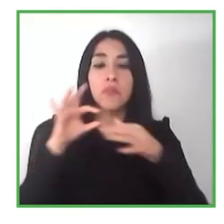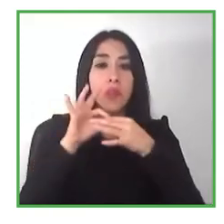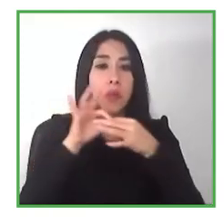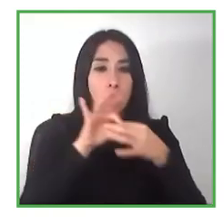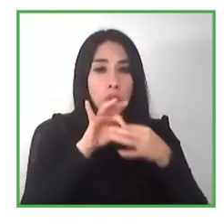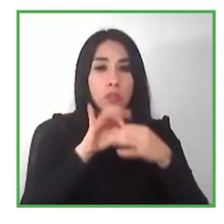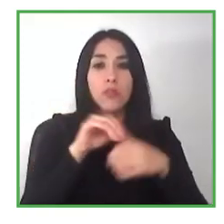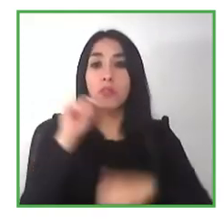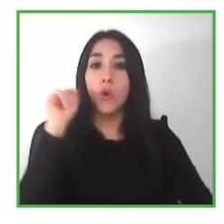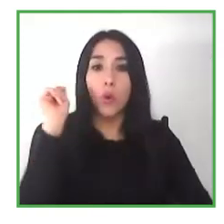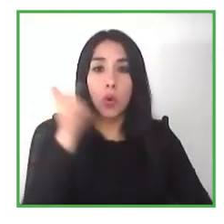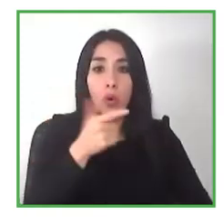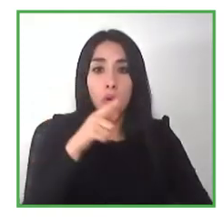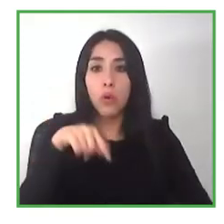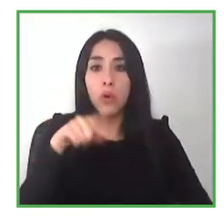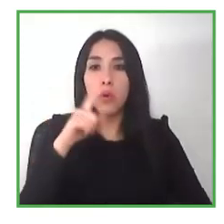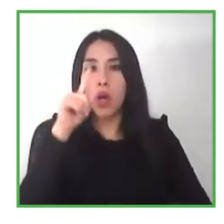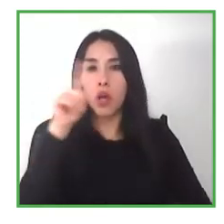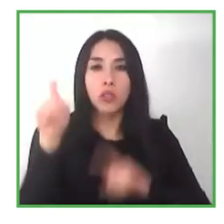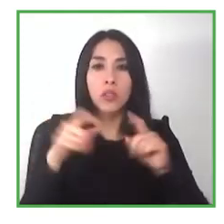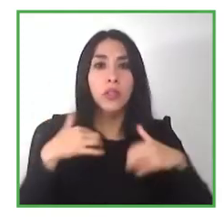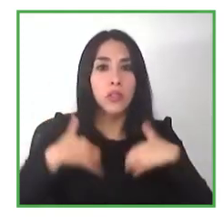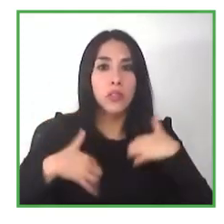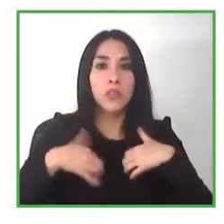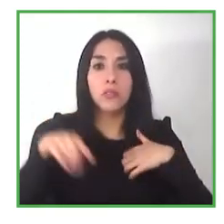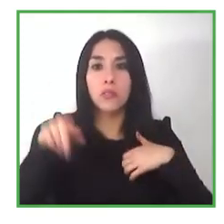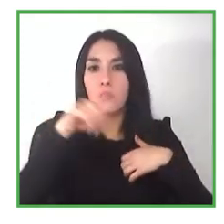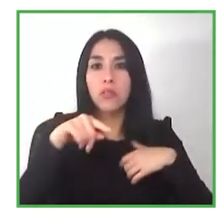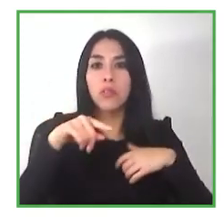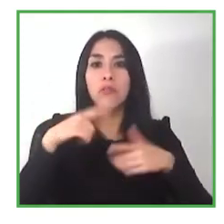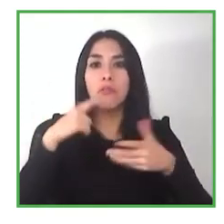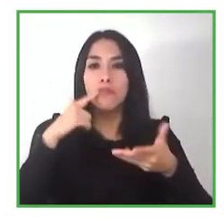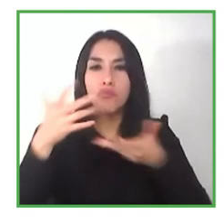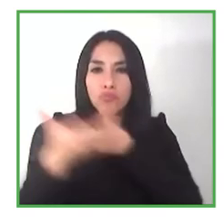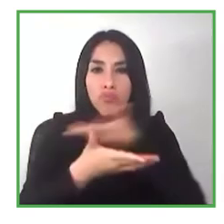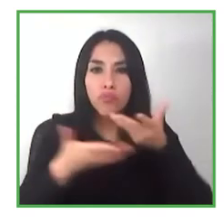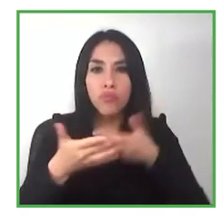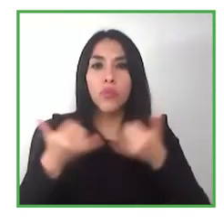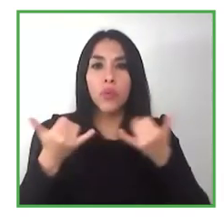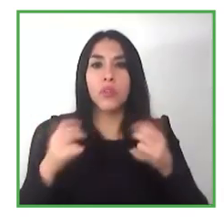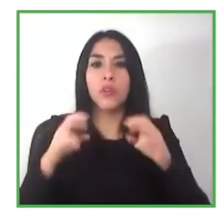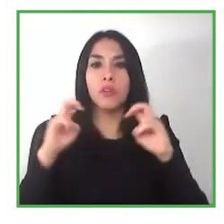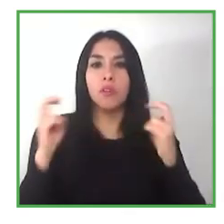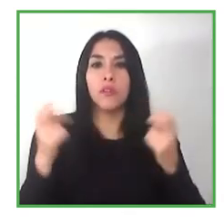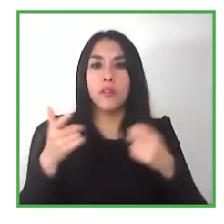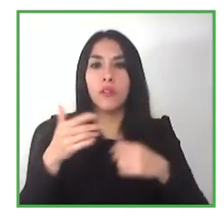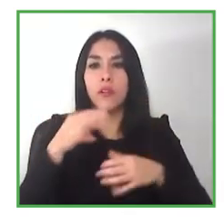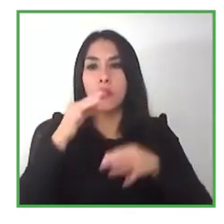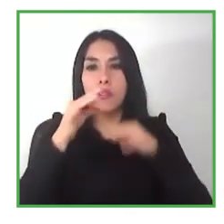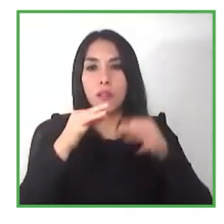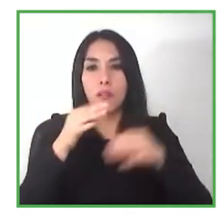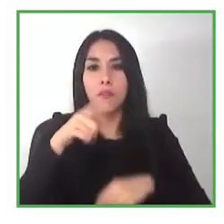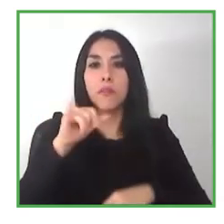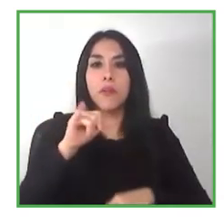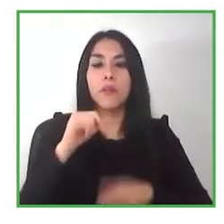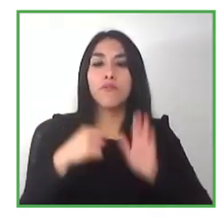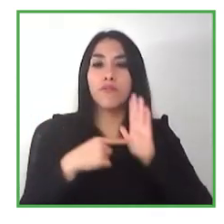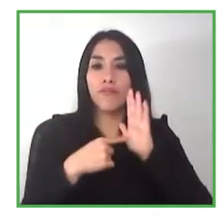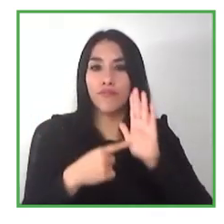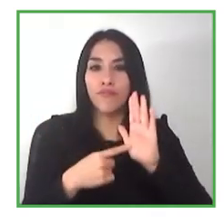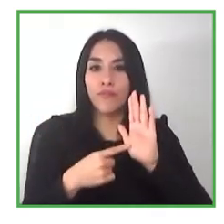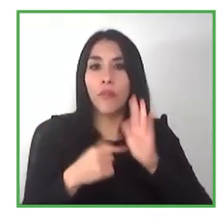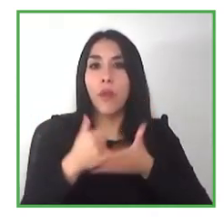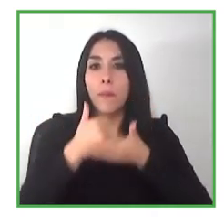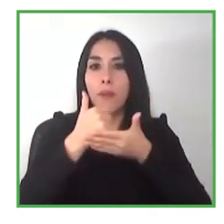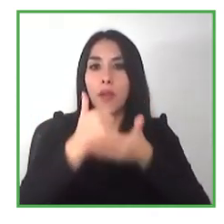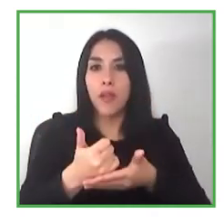in this panel for each one of your experiences and also for making us see the